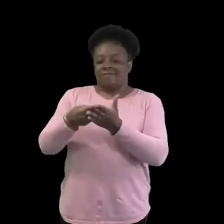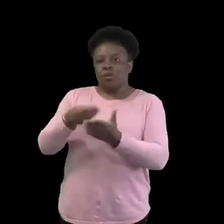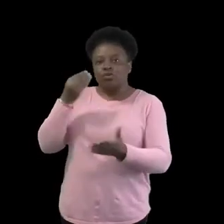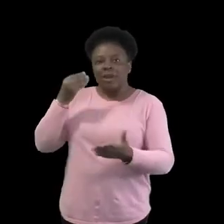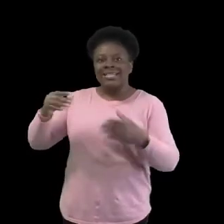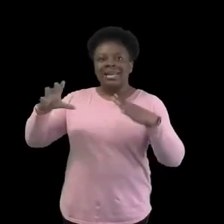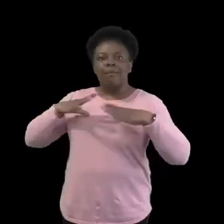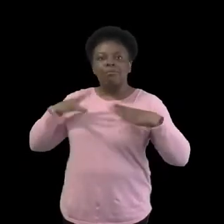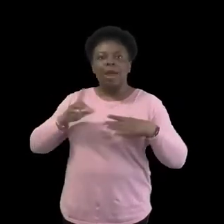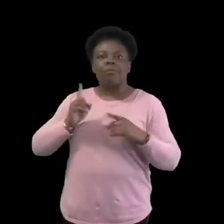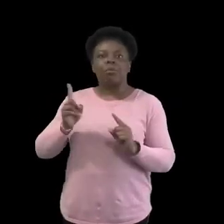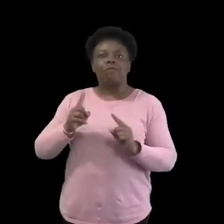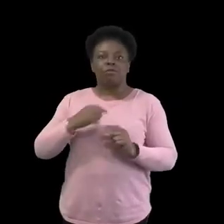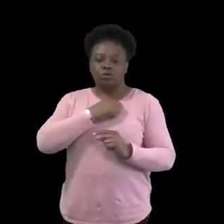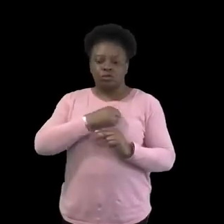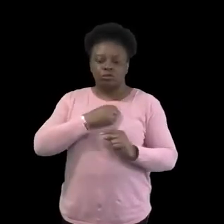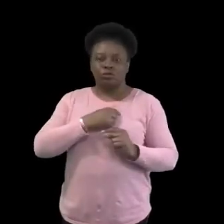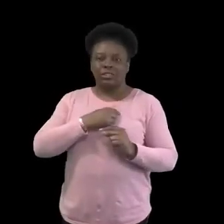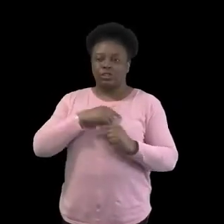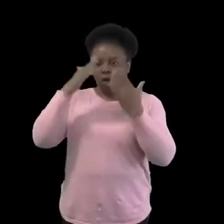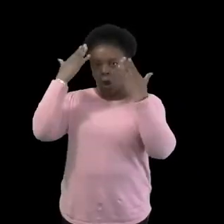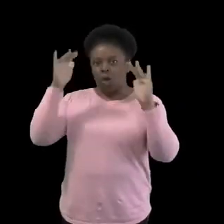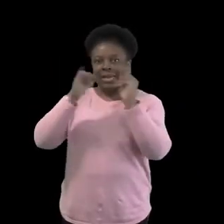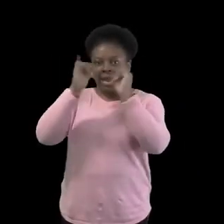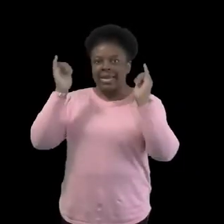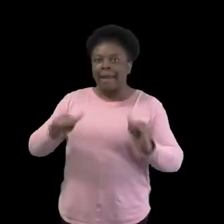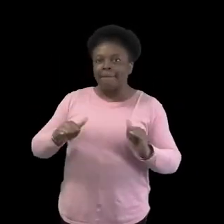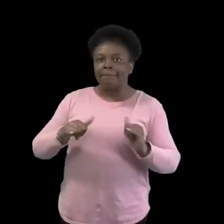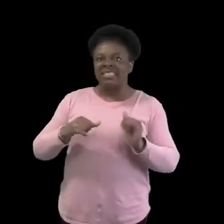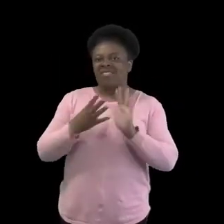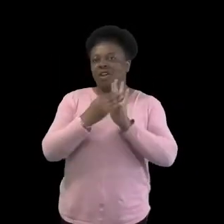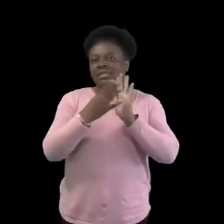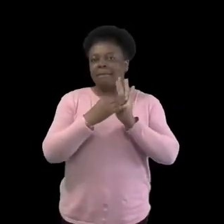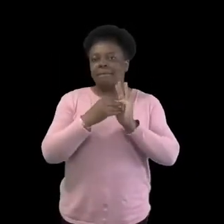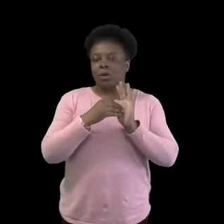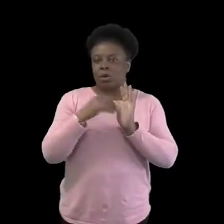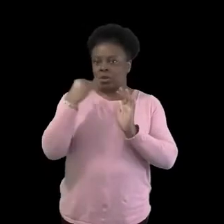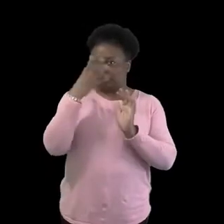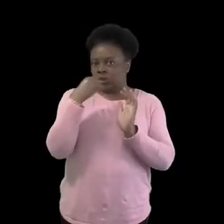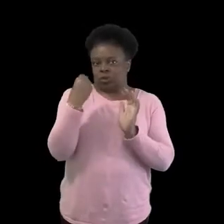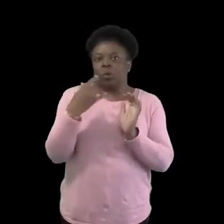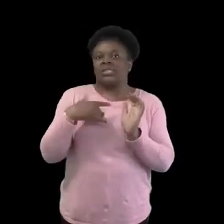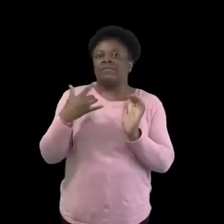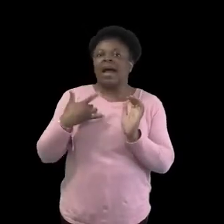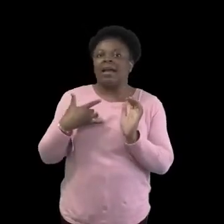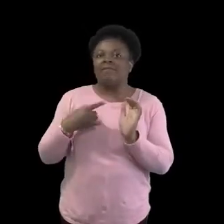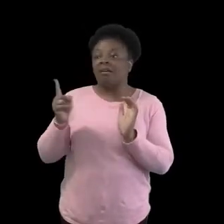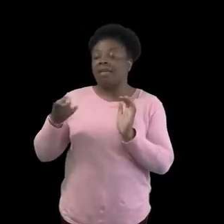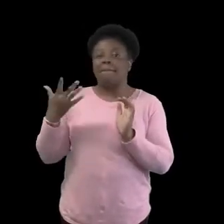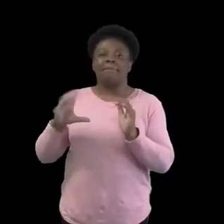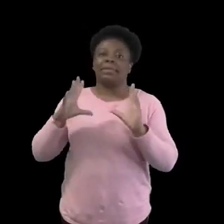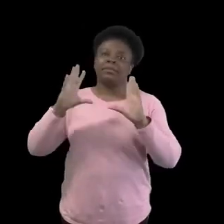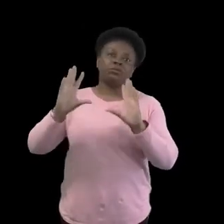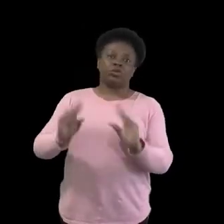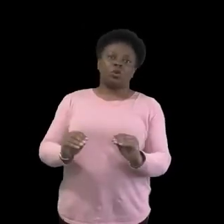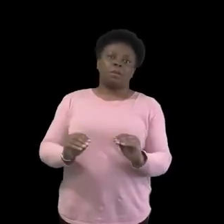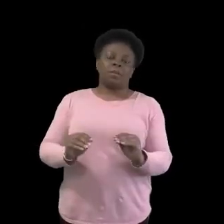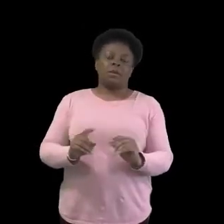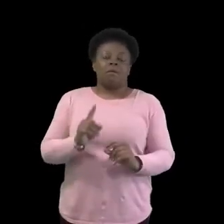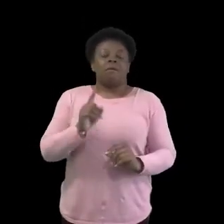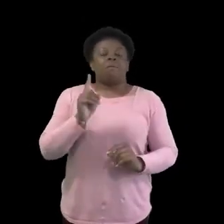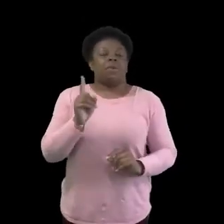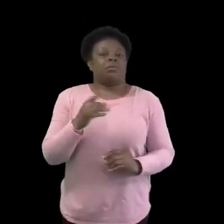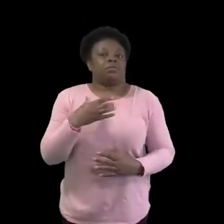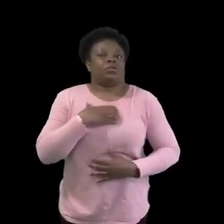holiday camps, things like Soul Survival or DTI. And honestly, they fell away. But the most surprising thing for me, I believe,